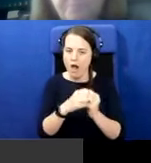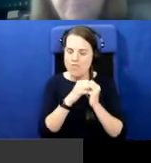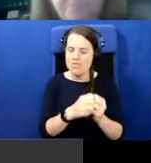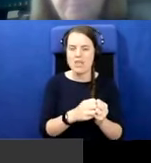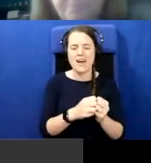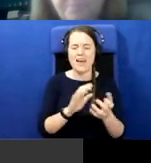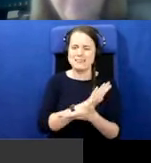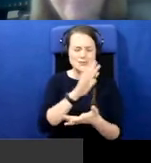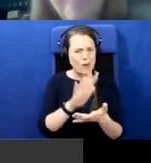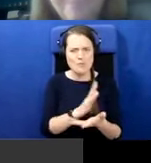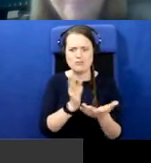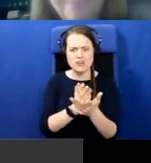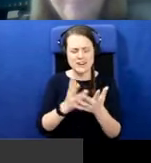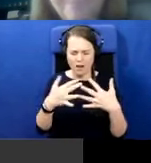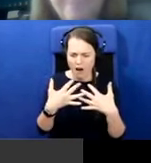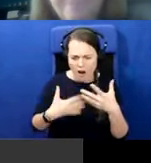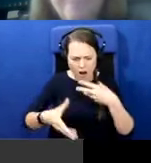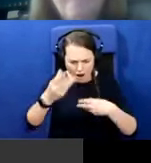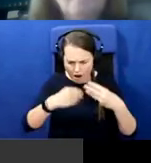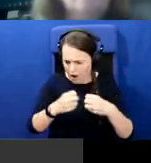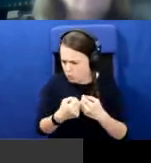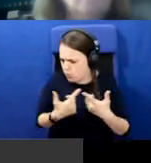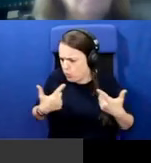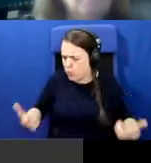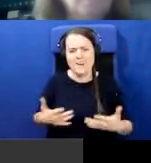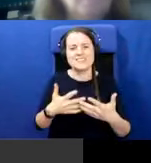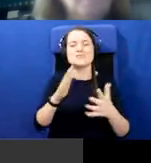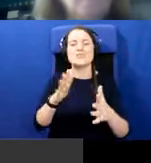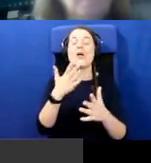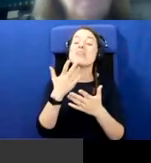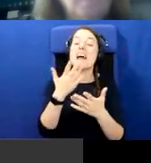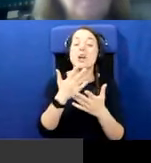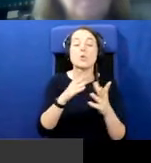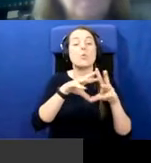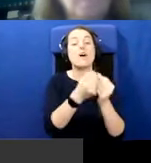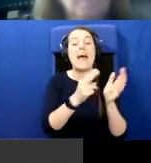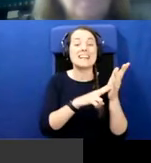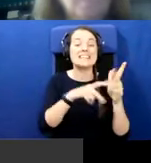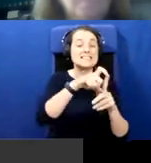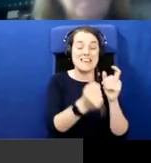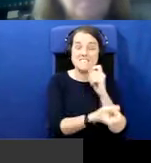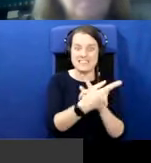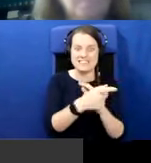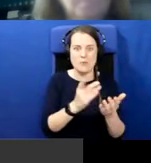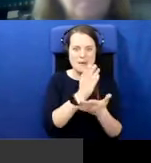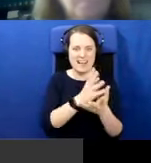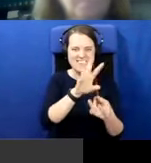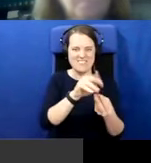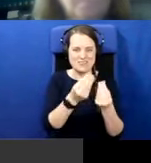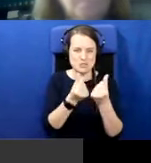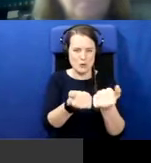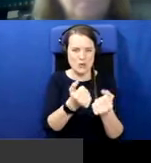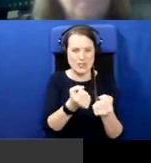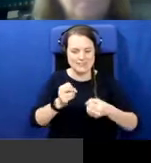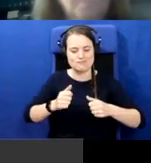enjoyable and really insightful. And to everyone, a great thanks to everyone at ND events as well for making it run so smoothly. Thank you very